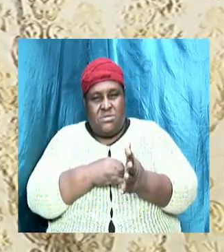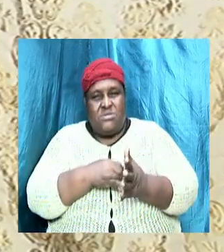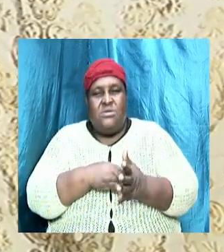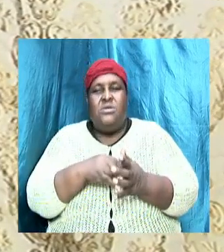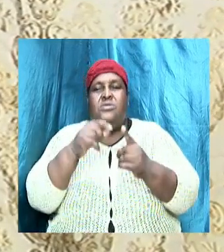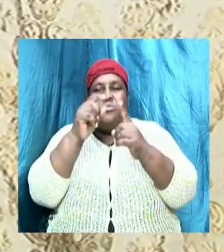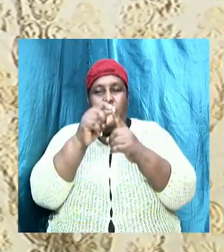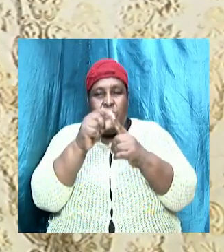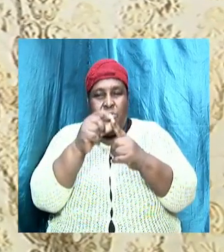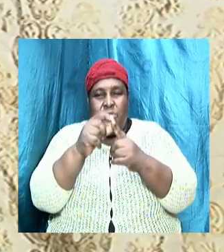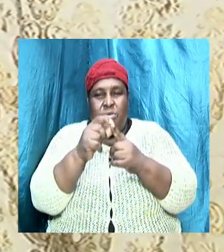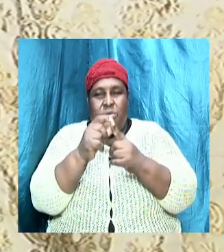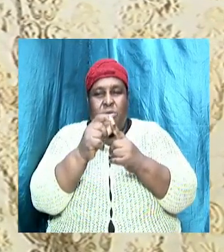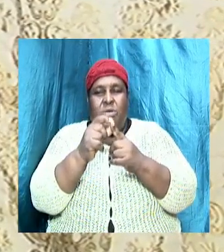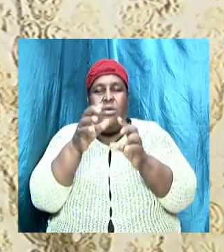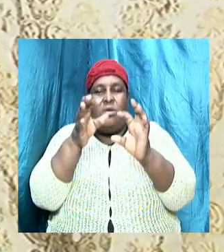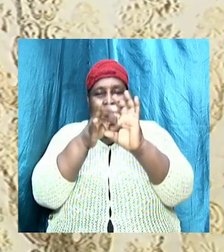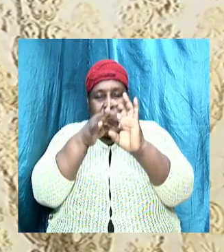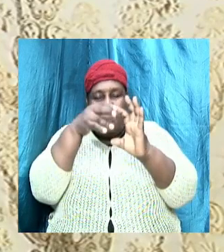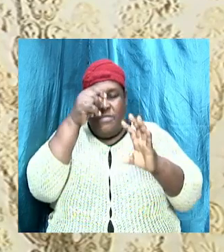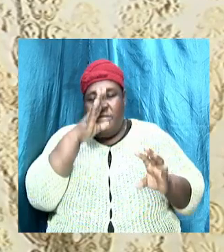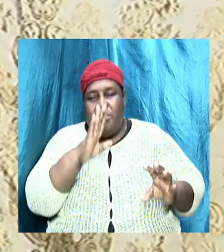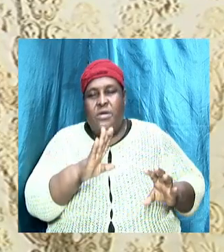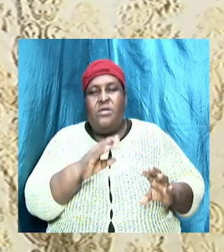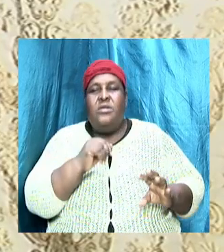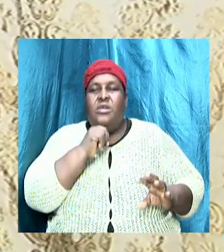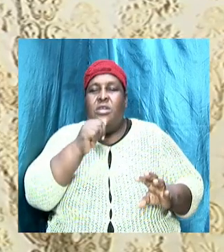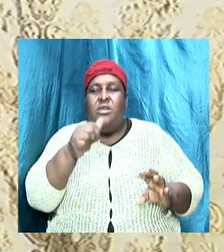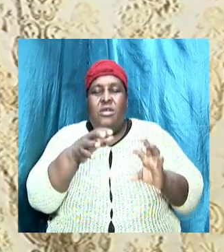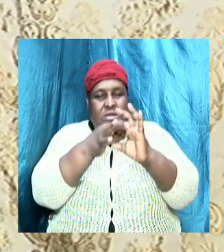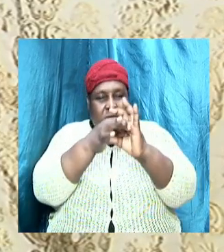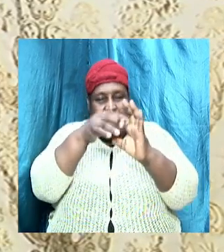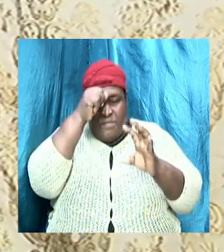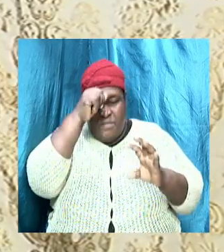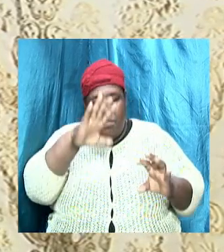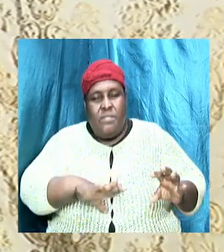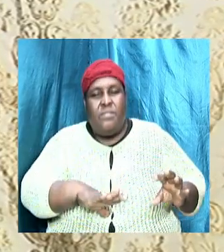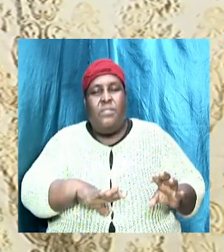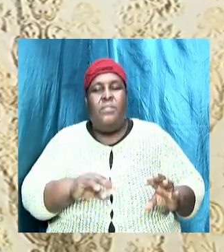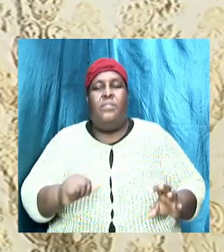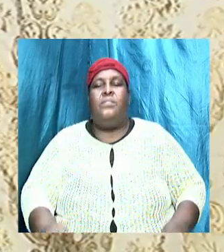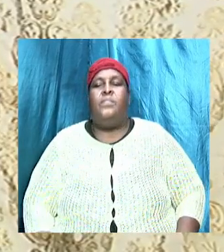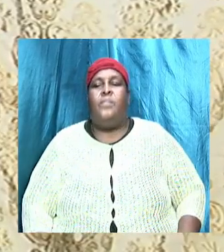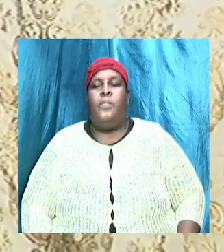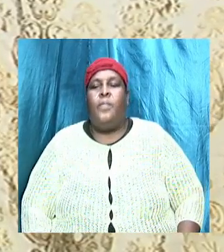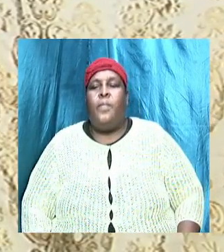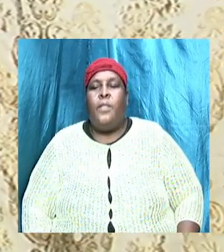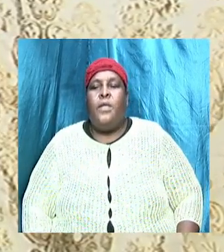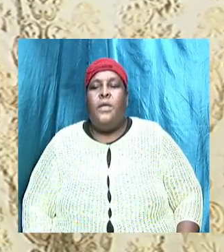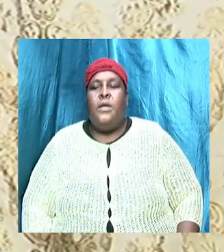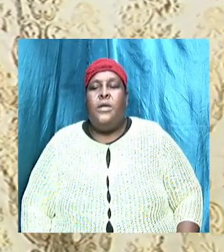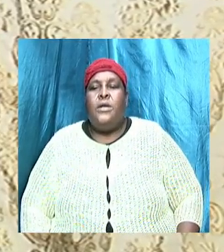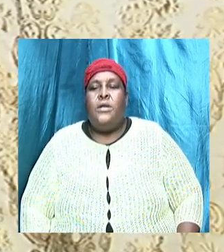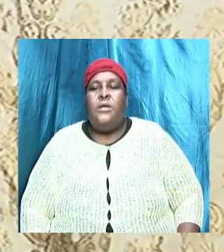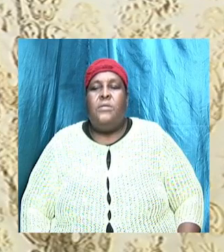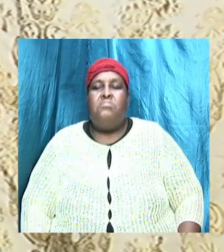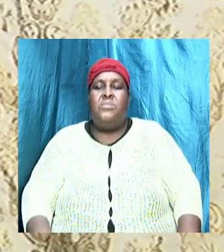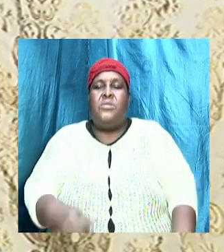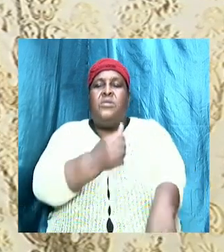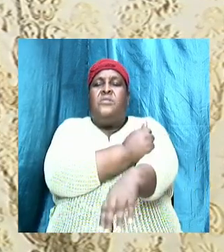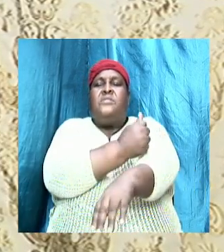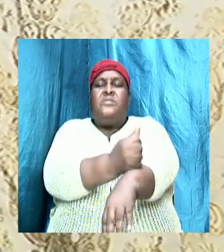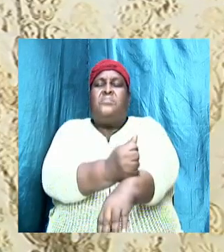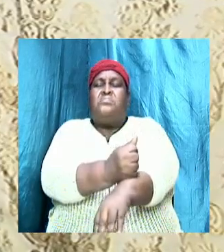the word of God and not of men. Amen. So the authority